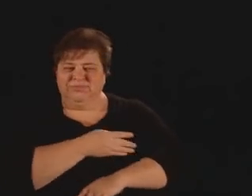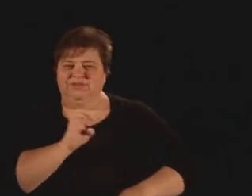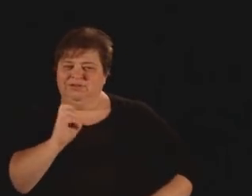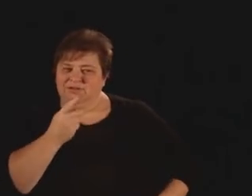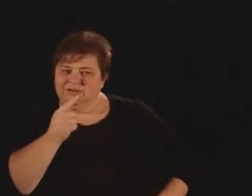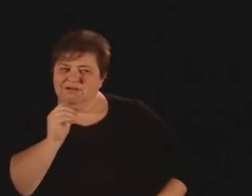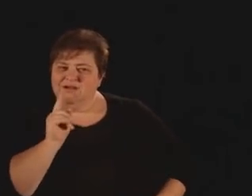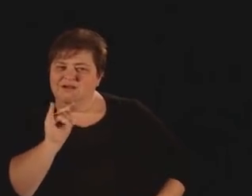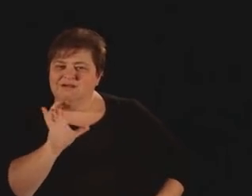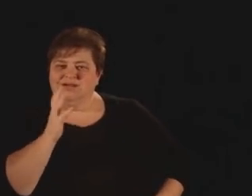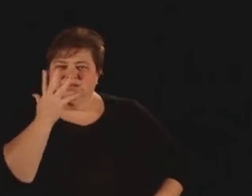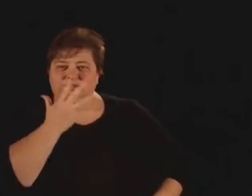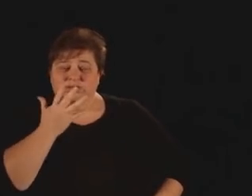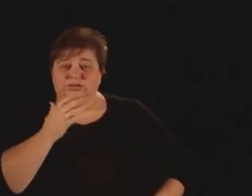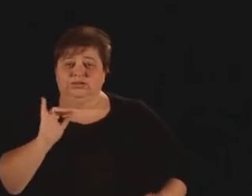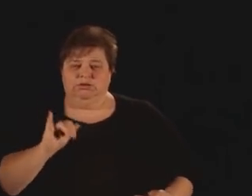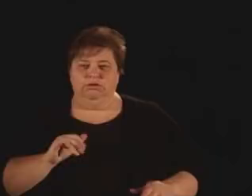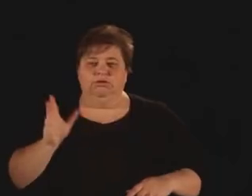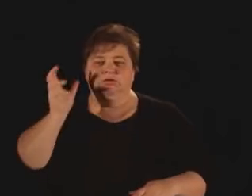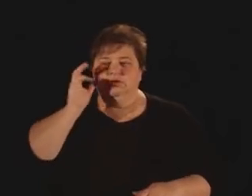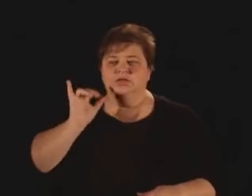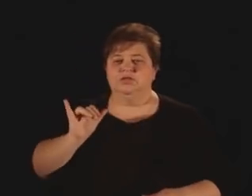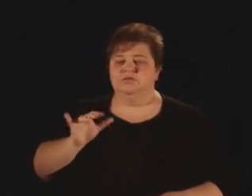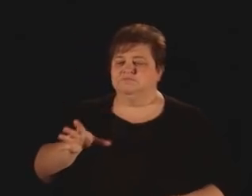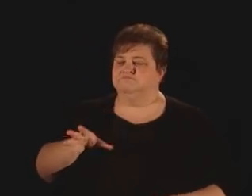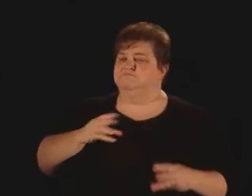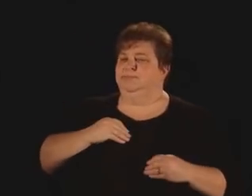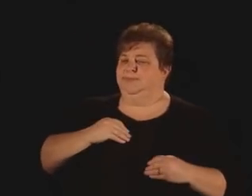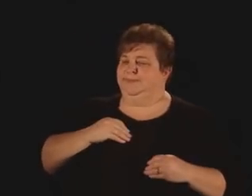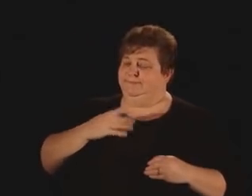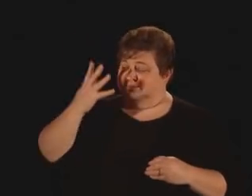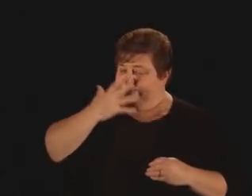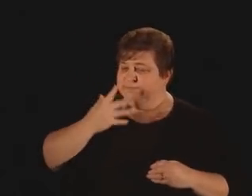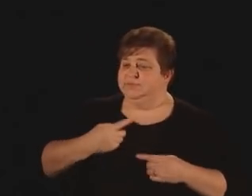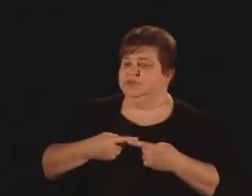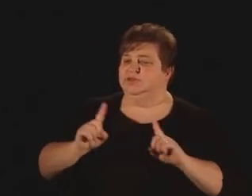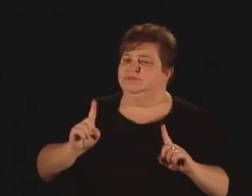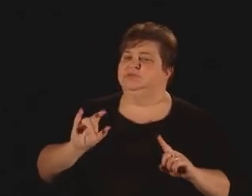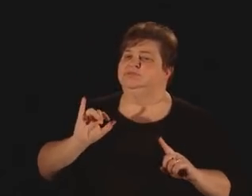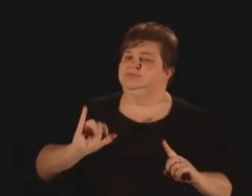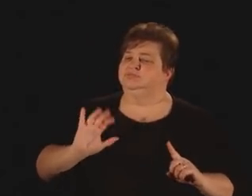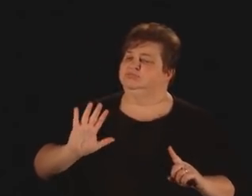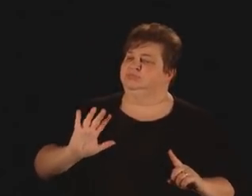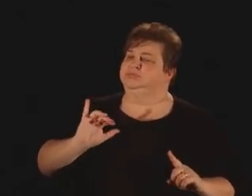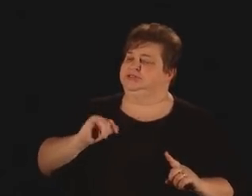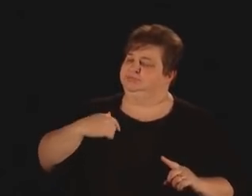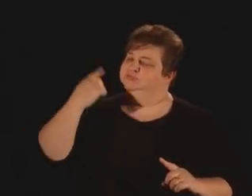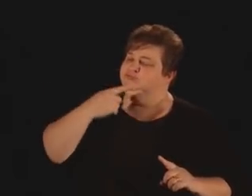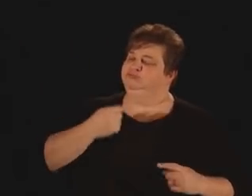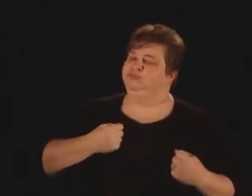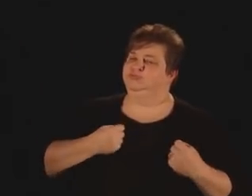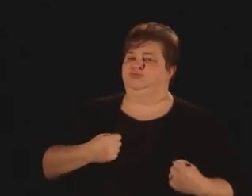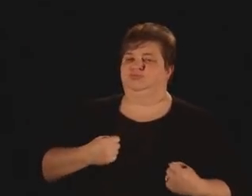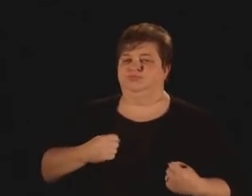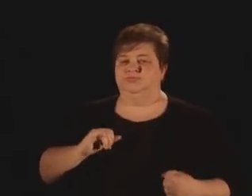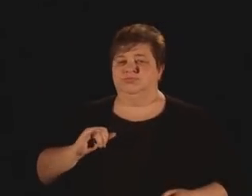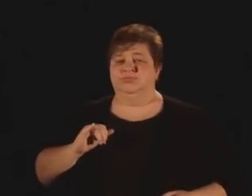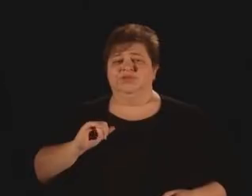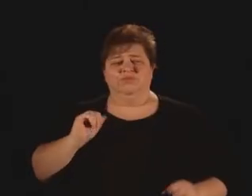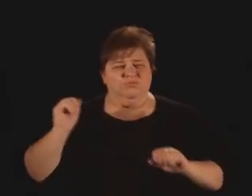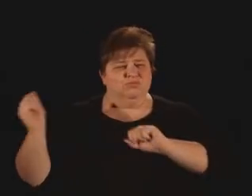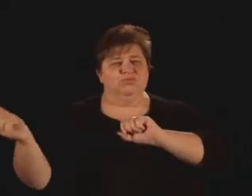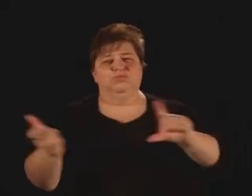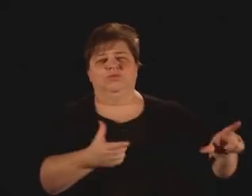embraces her physical differences and sees them as strengths. Now, we all have these surprise-driven